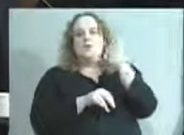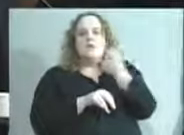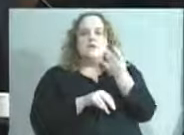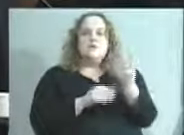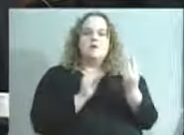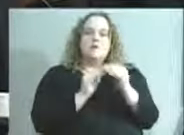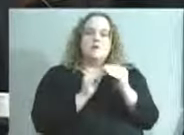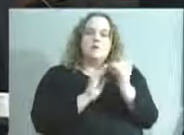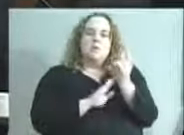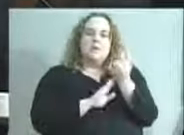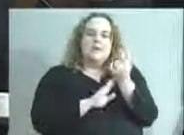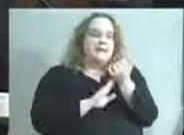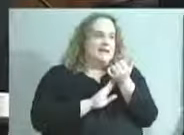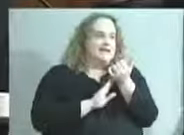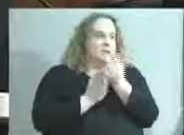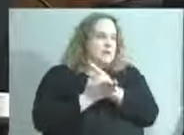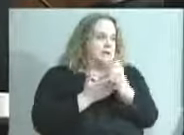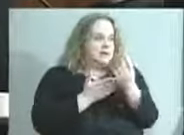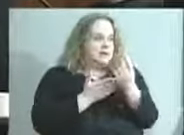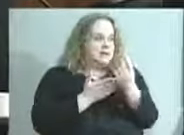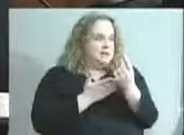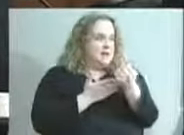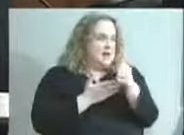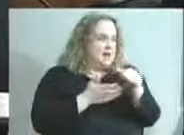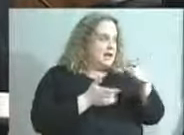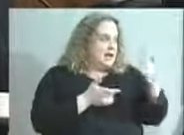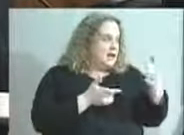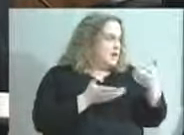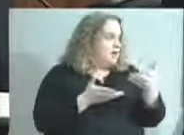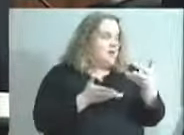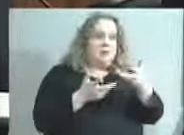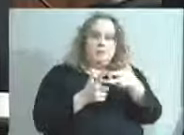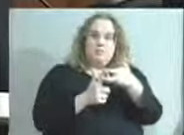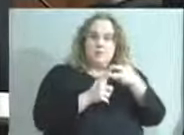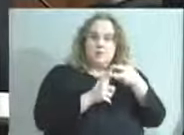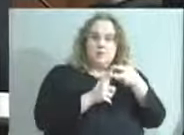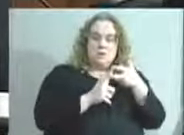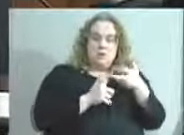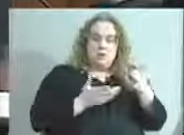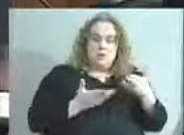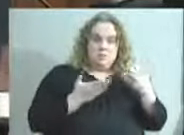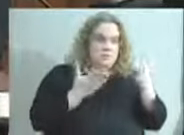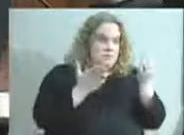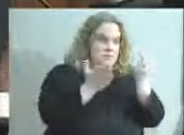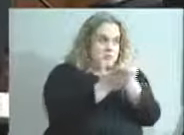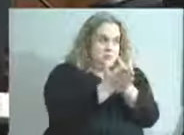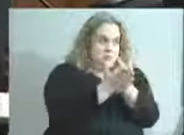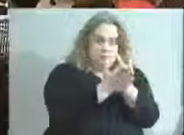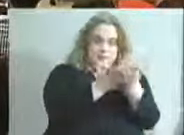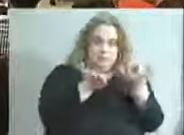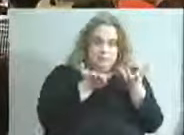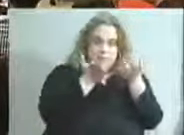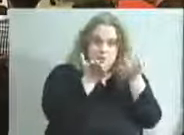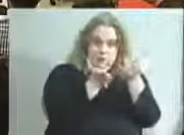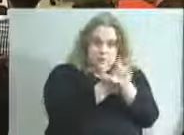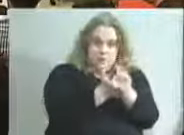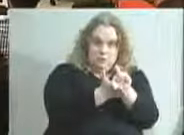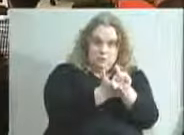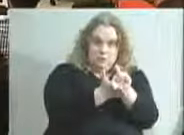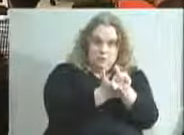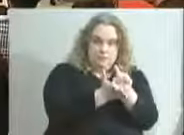if there's nothing else to pull down, I would entertain a motion to approve it. Actually, yeah. Is there a motion to approve it?